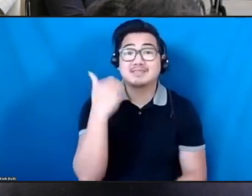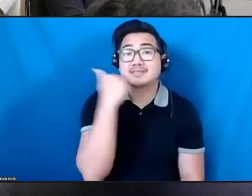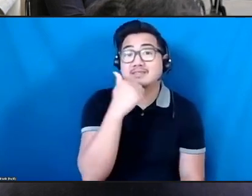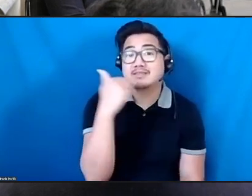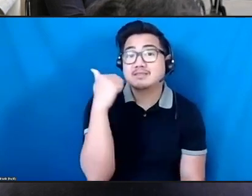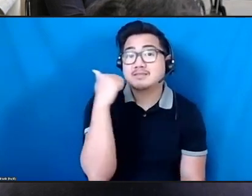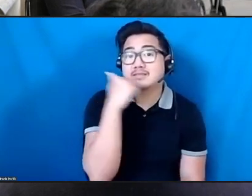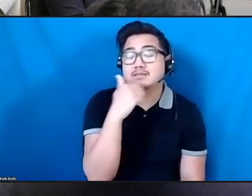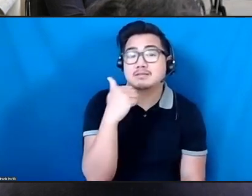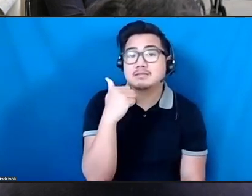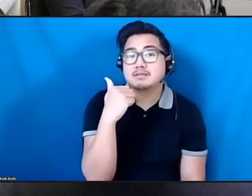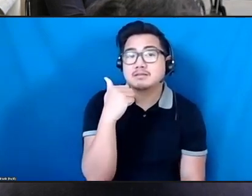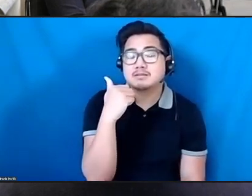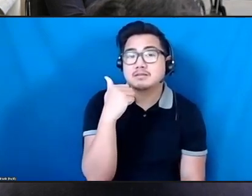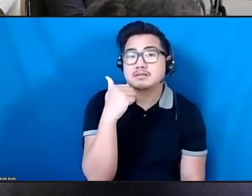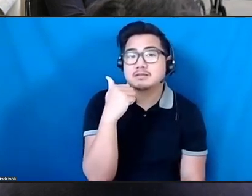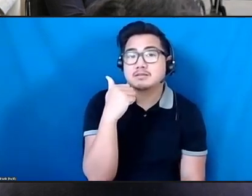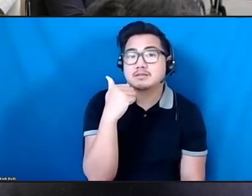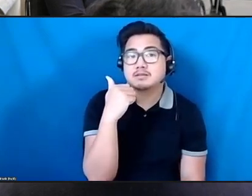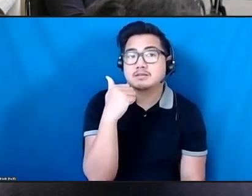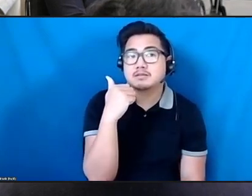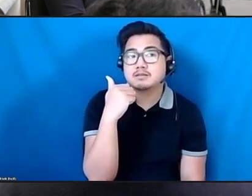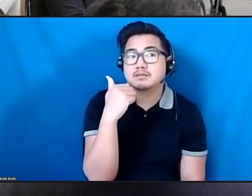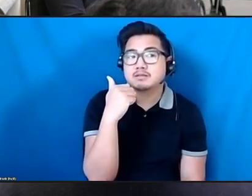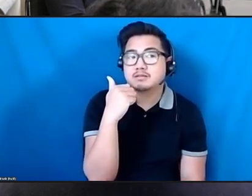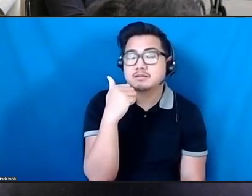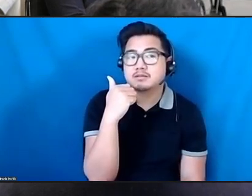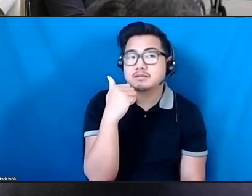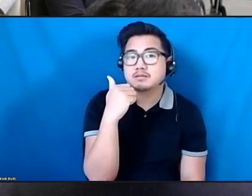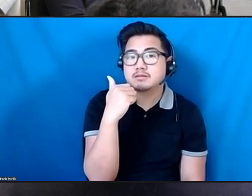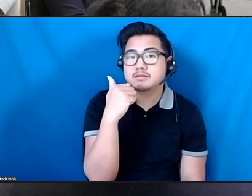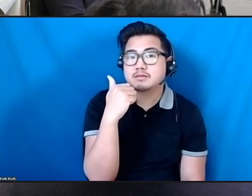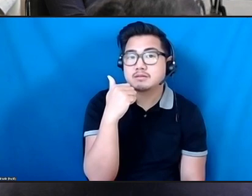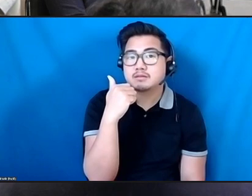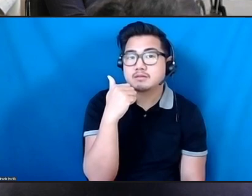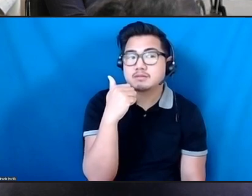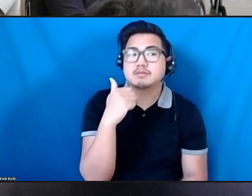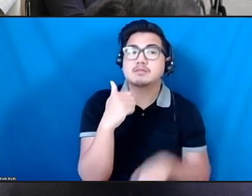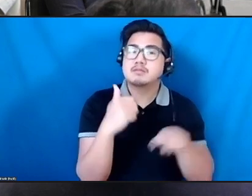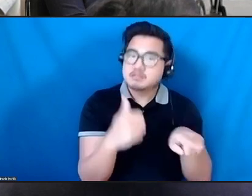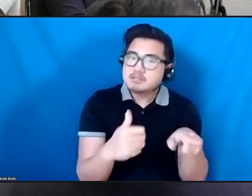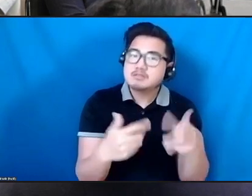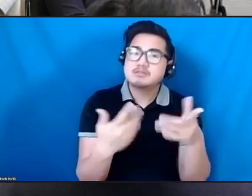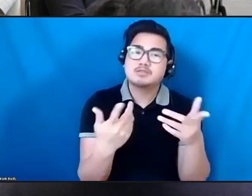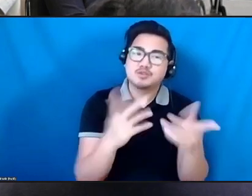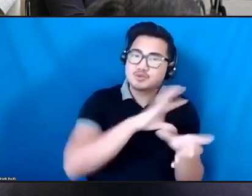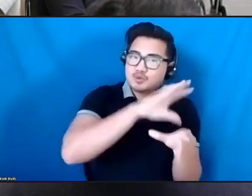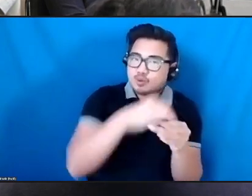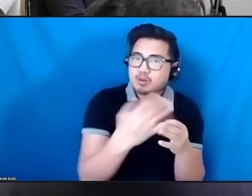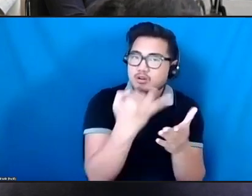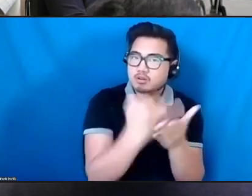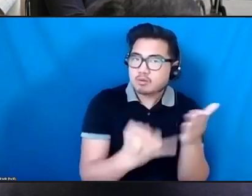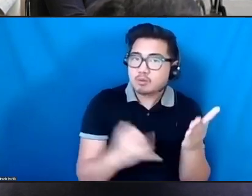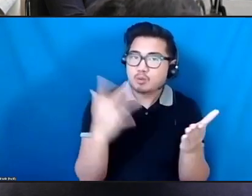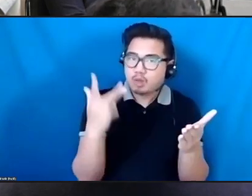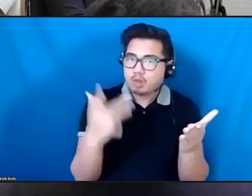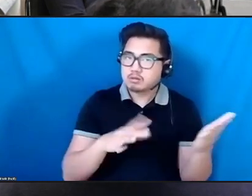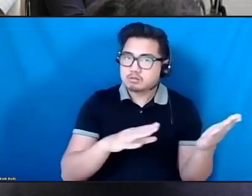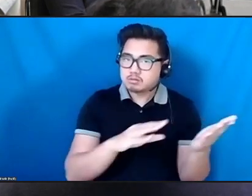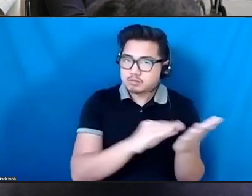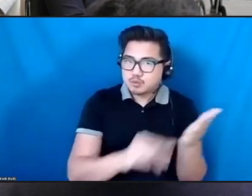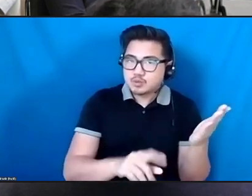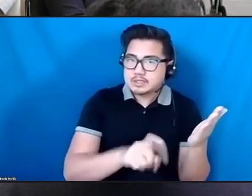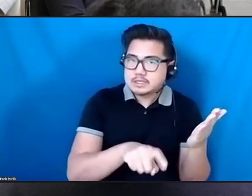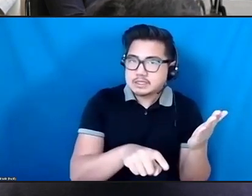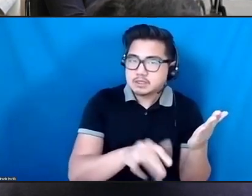form of artistic inputs being given to the kids because they needed it. And, again,